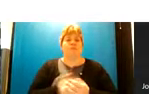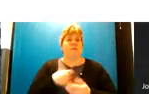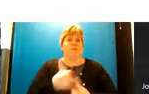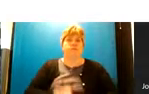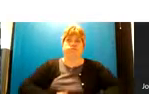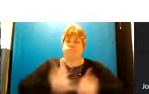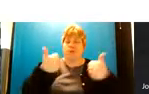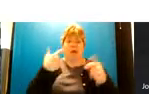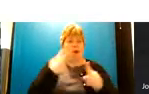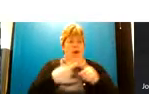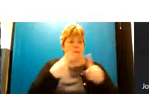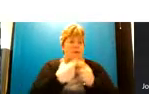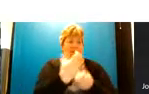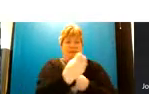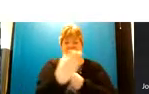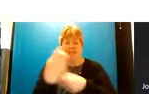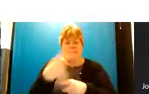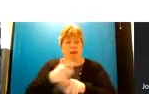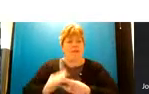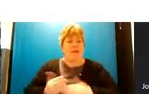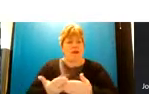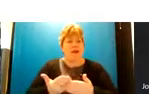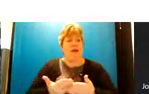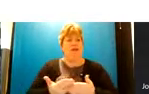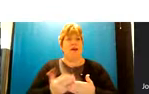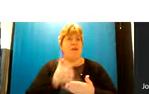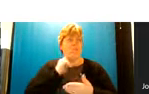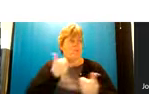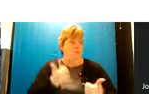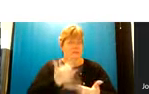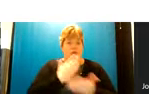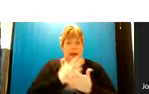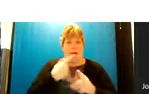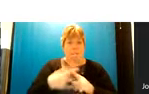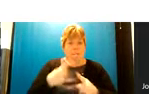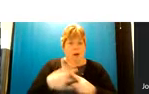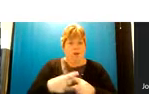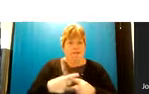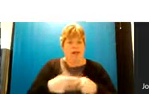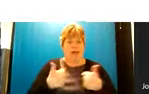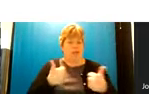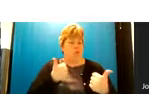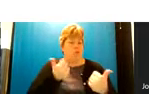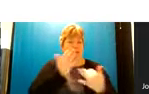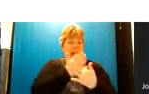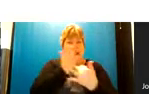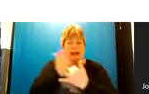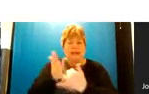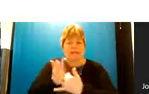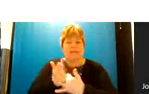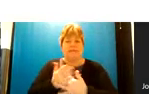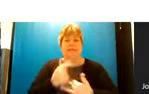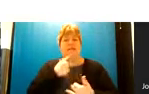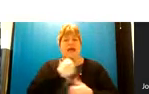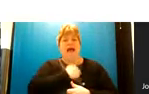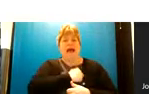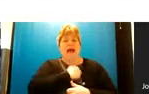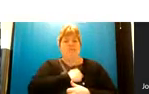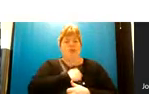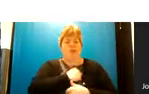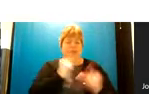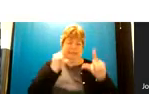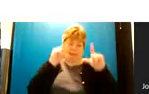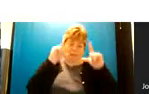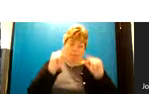positive feedback about this service people have found it you know really positive very open access and again apologies it's slightly small on